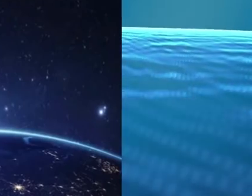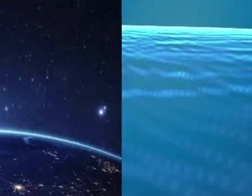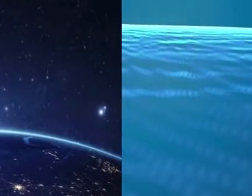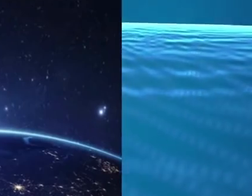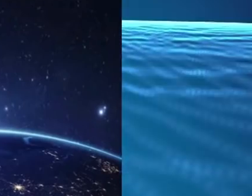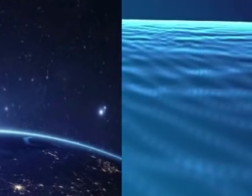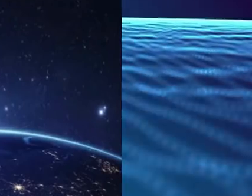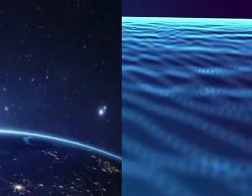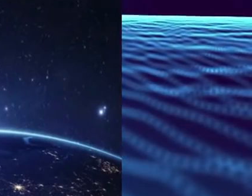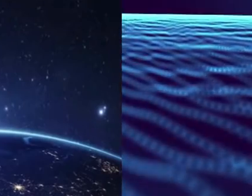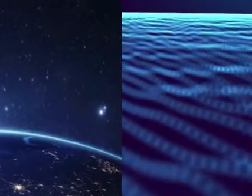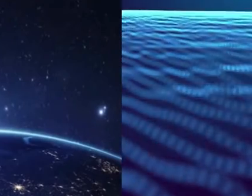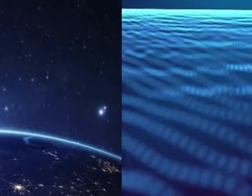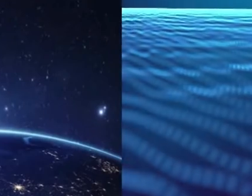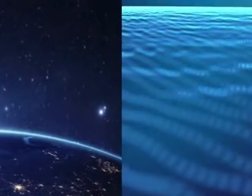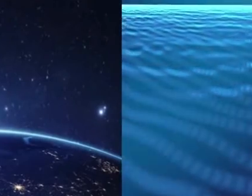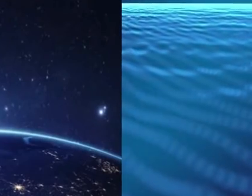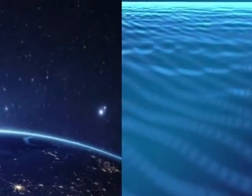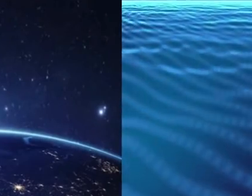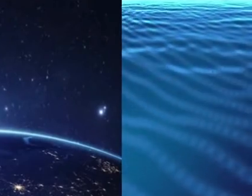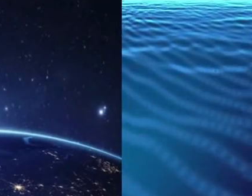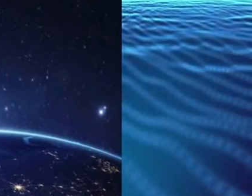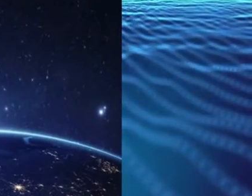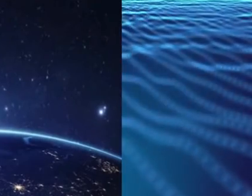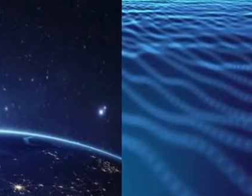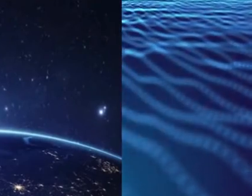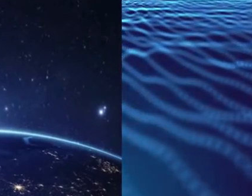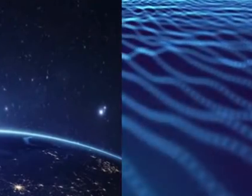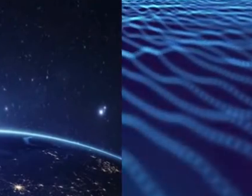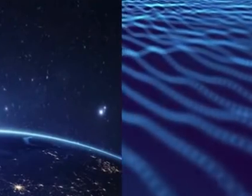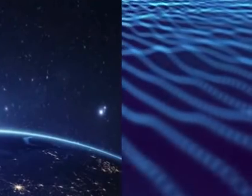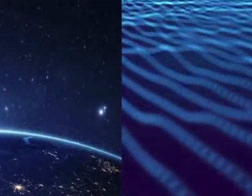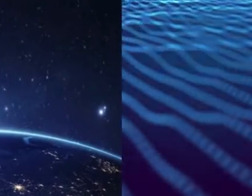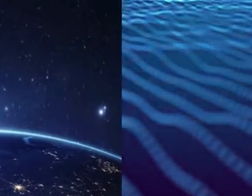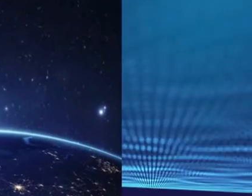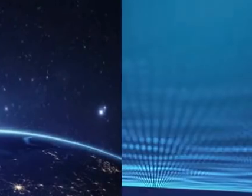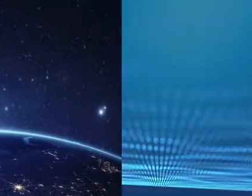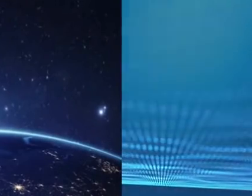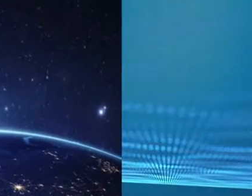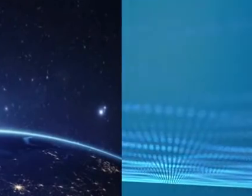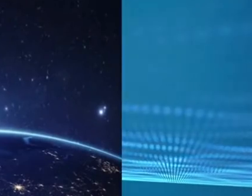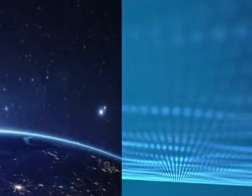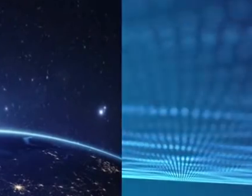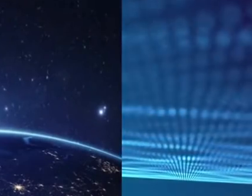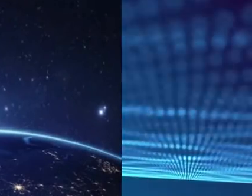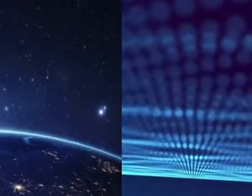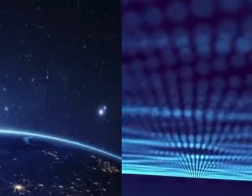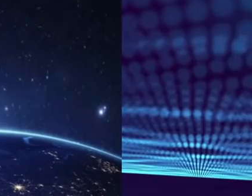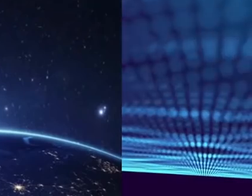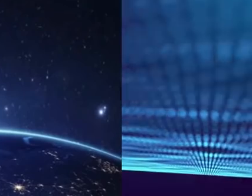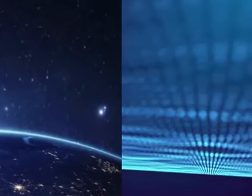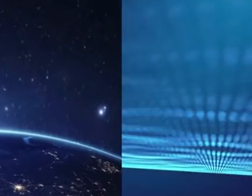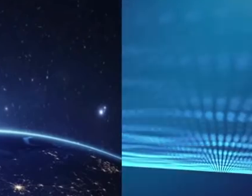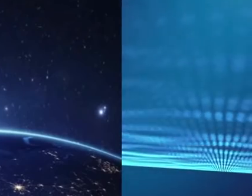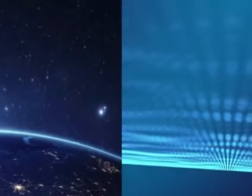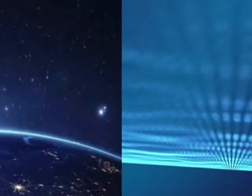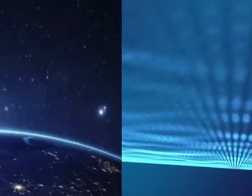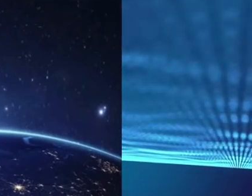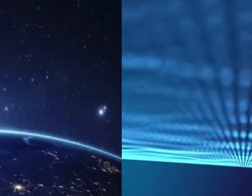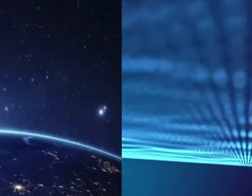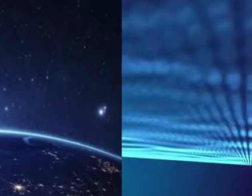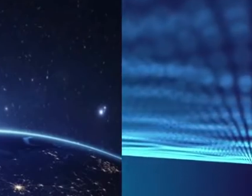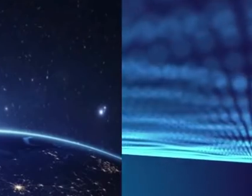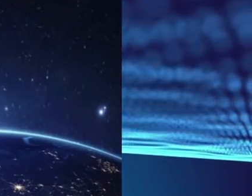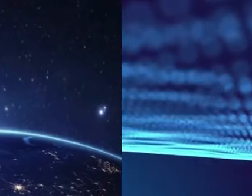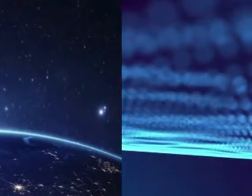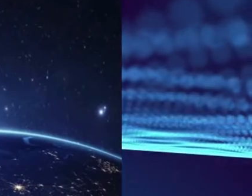care that you need. So if we think that, for instance, you are at increased risk and sometimes we may